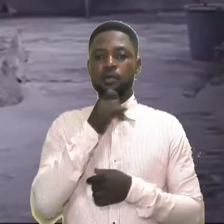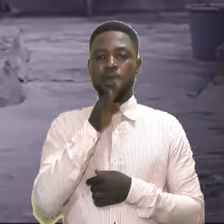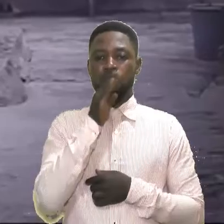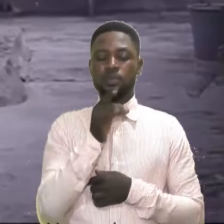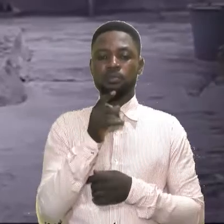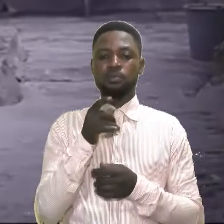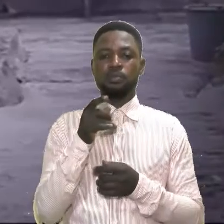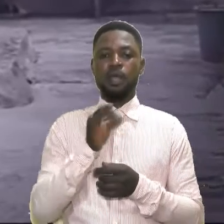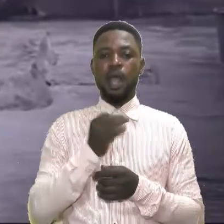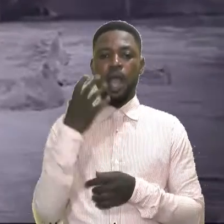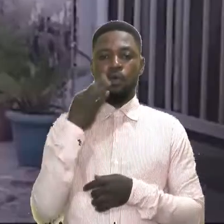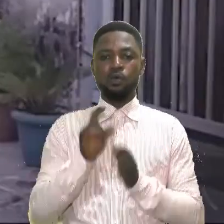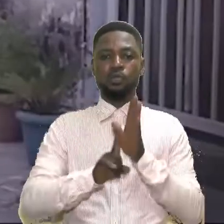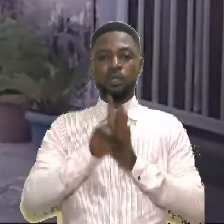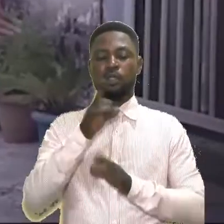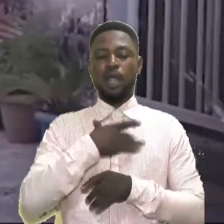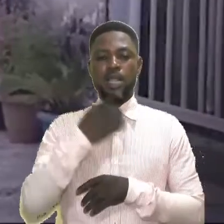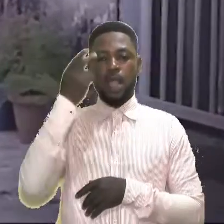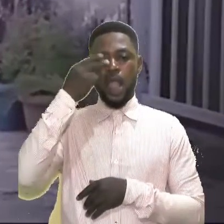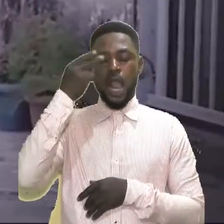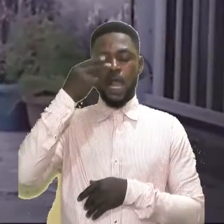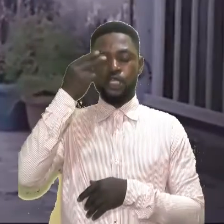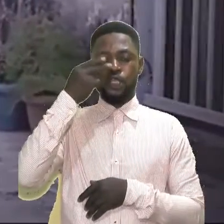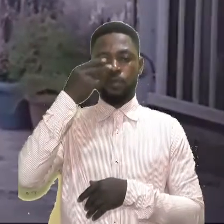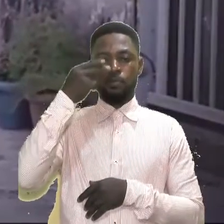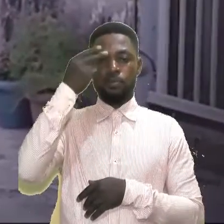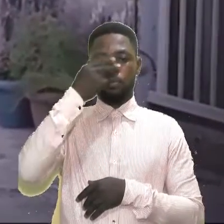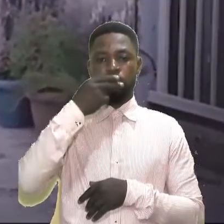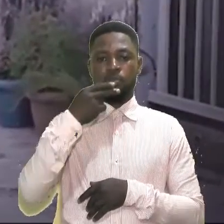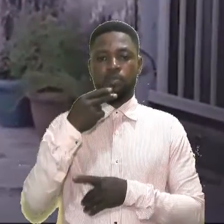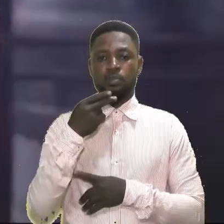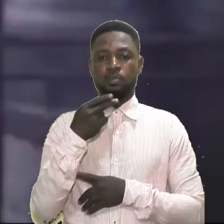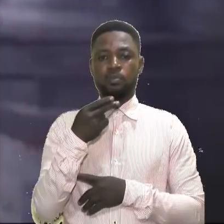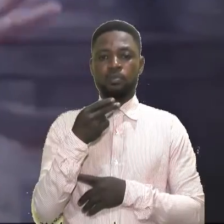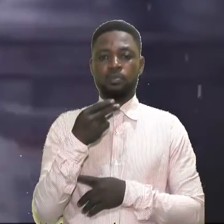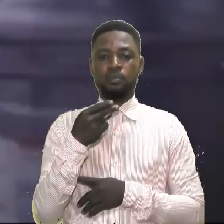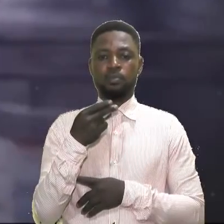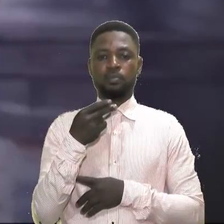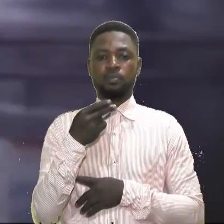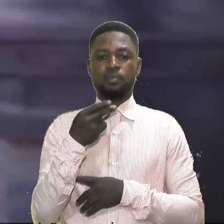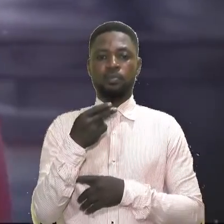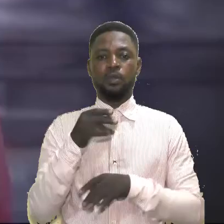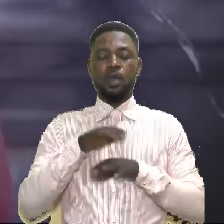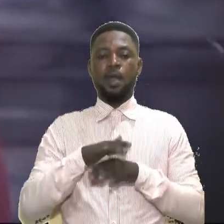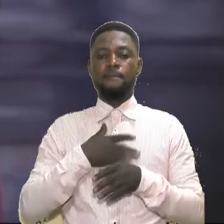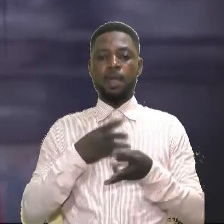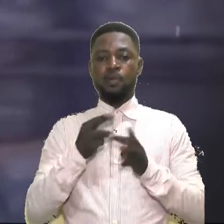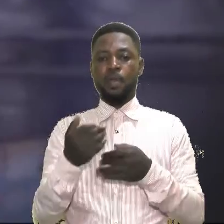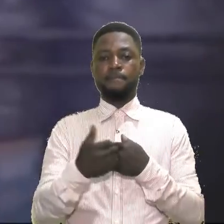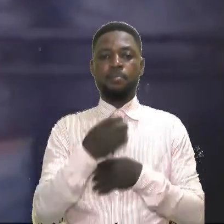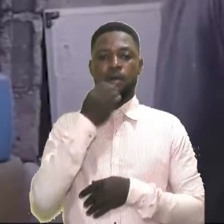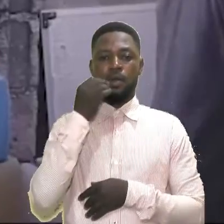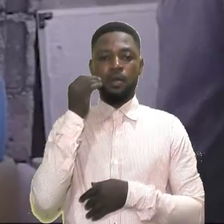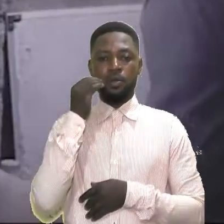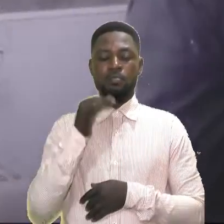vain. At 14, I was quite tall and handsome. Sorry, my bad. On my way back